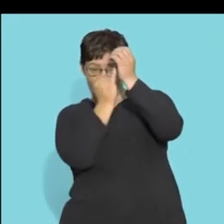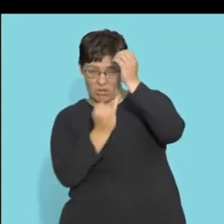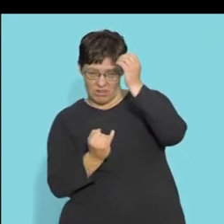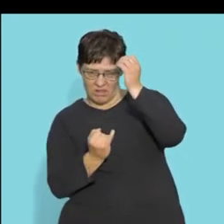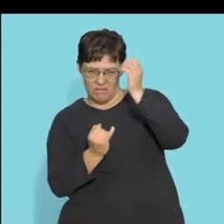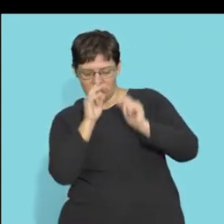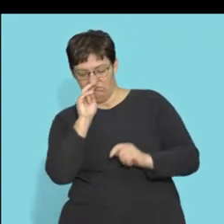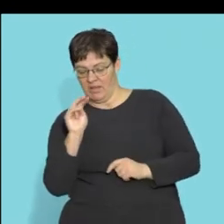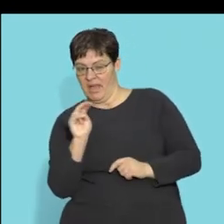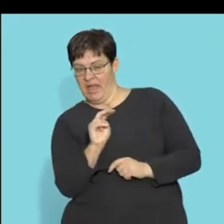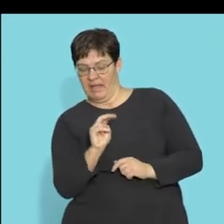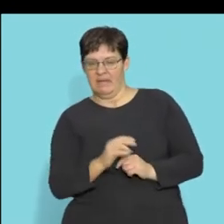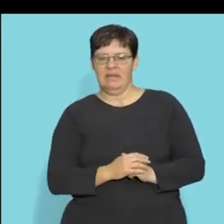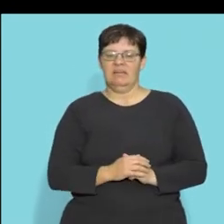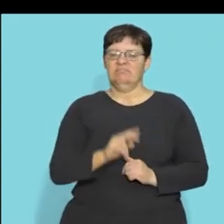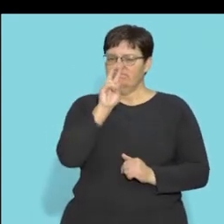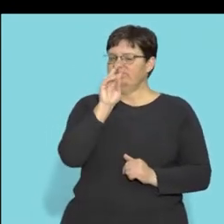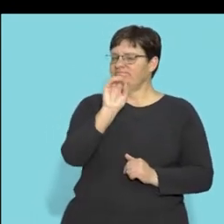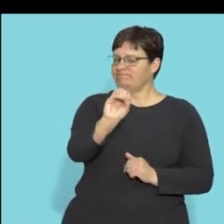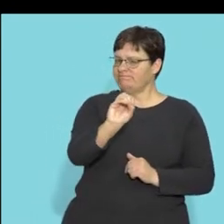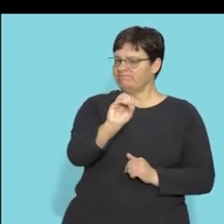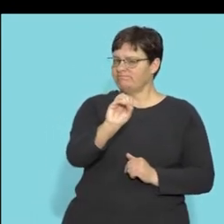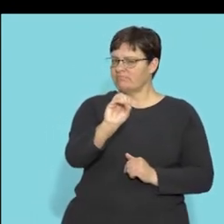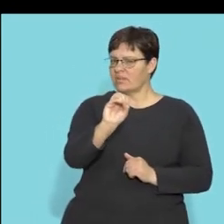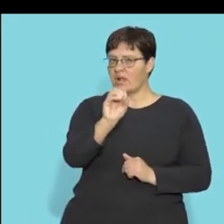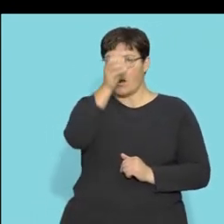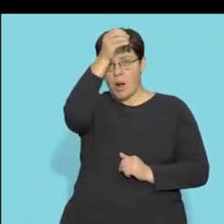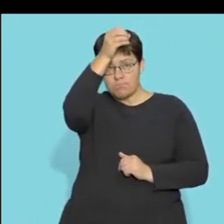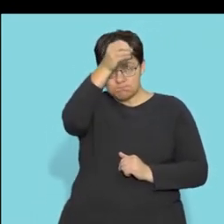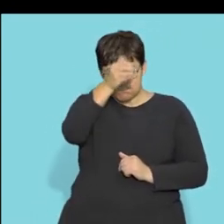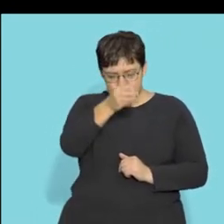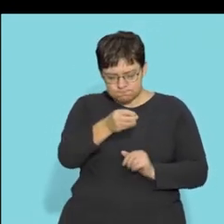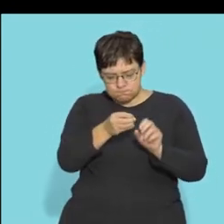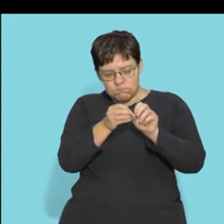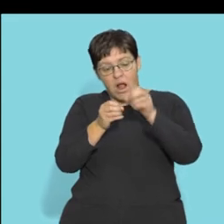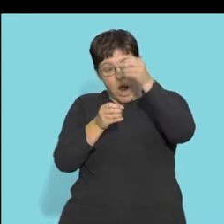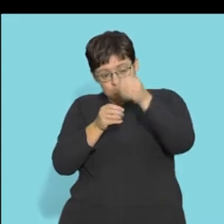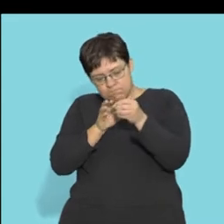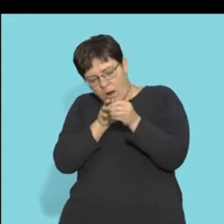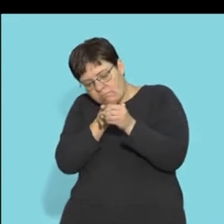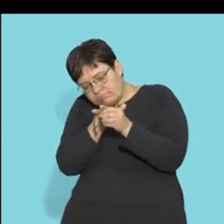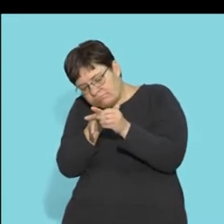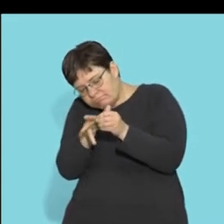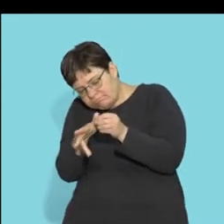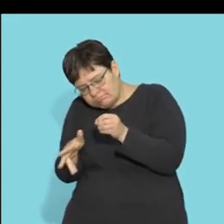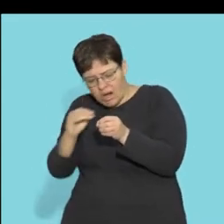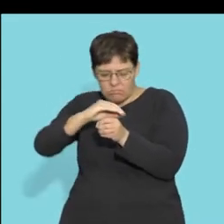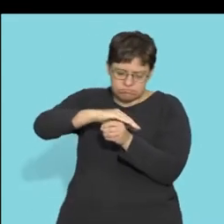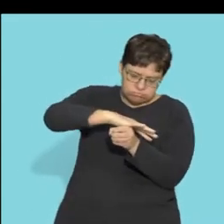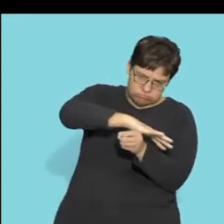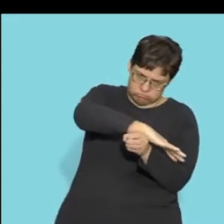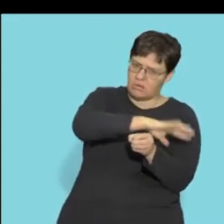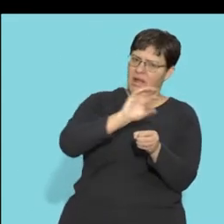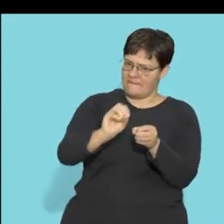spinal cord from this angle. Right. You can see here that there is things coming out of the spinal